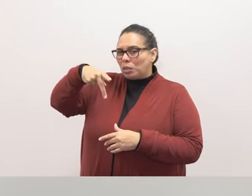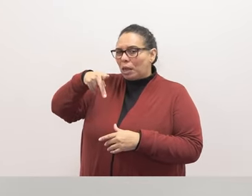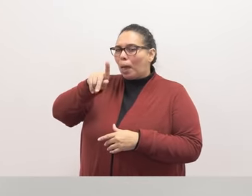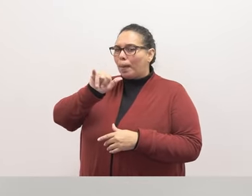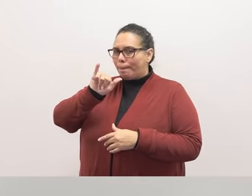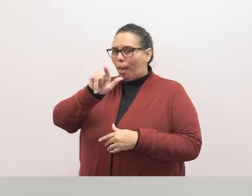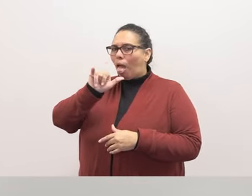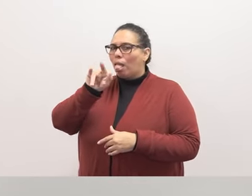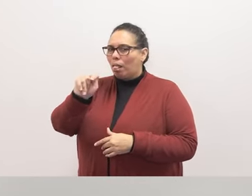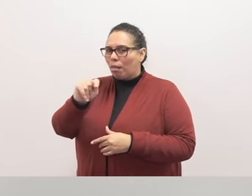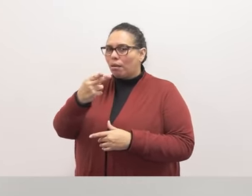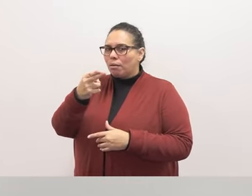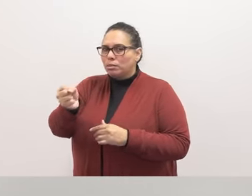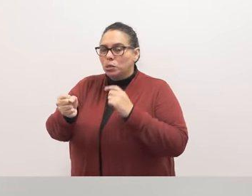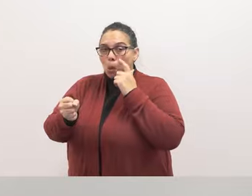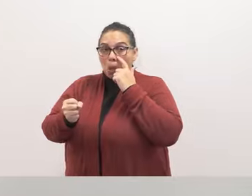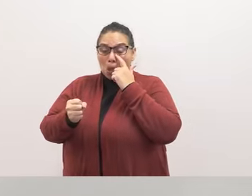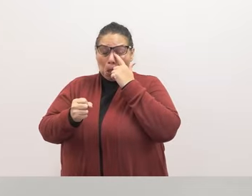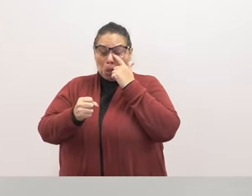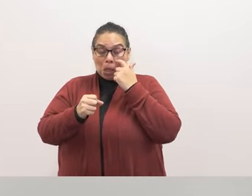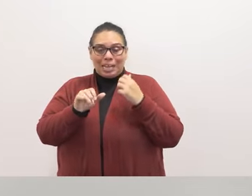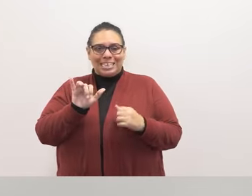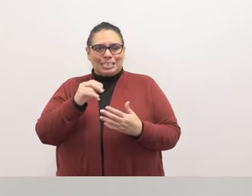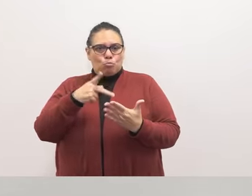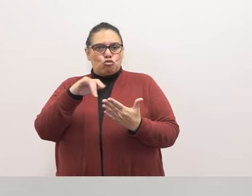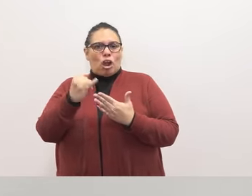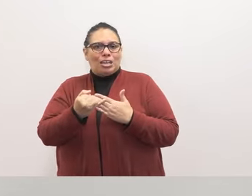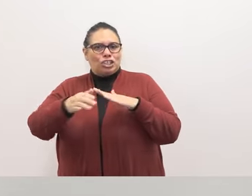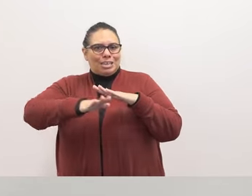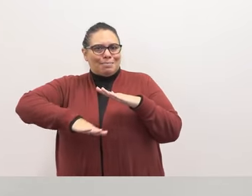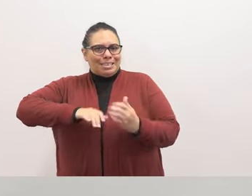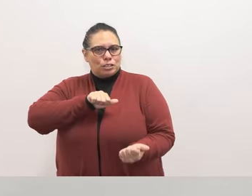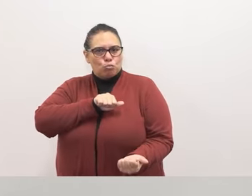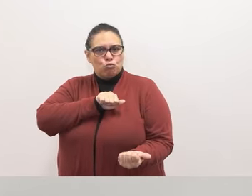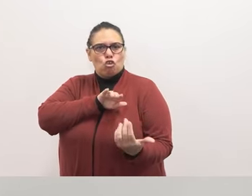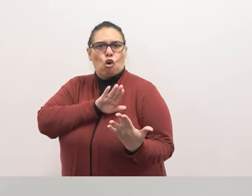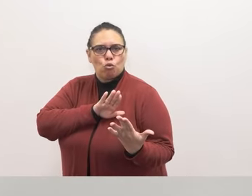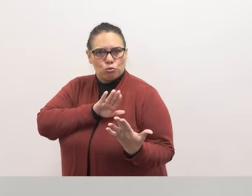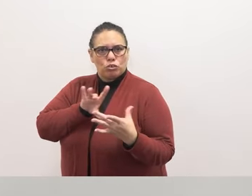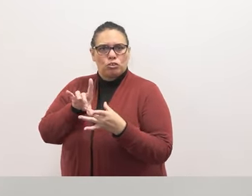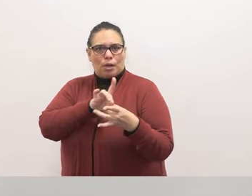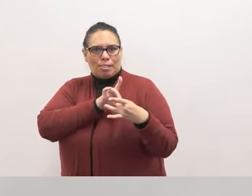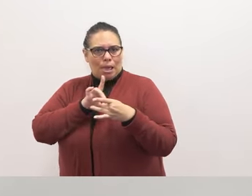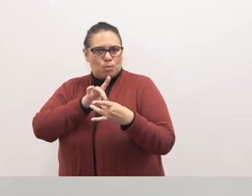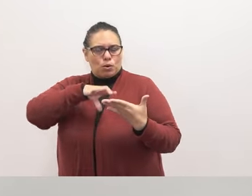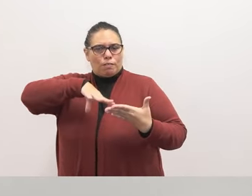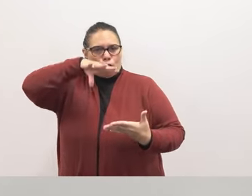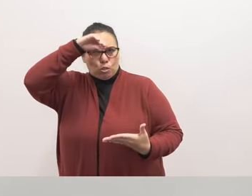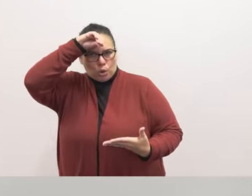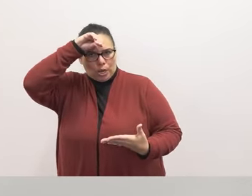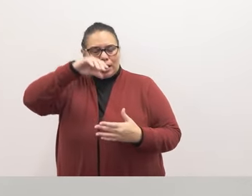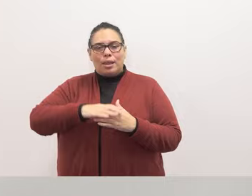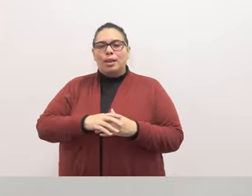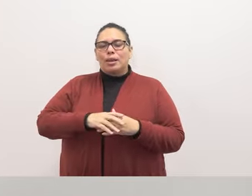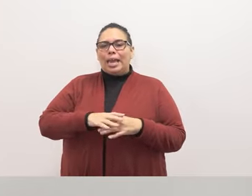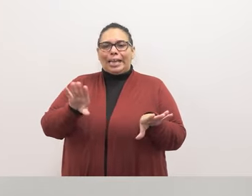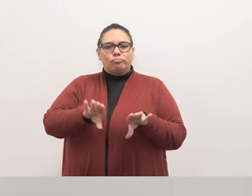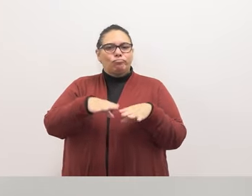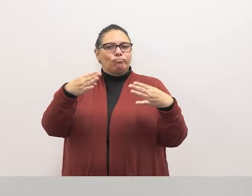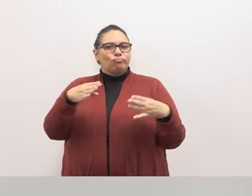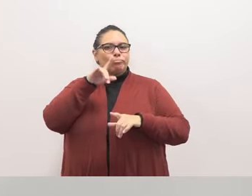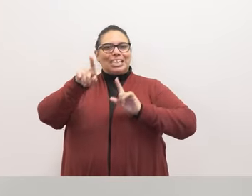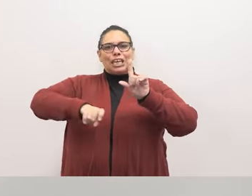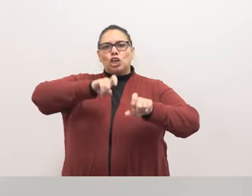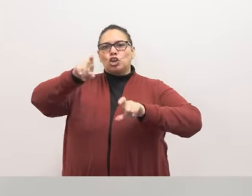a, as the name dictates, sort of a project based approach to collaborative learning, an open ended inquiry based